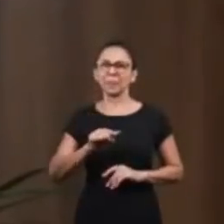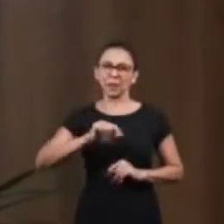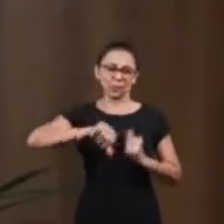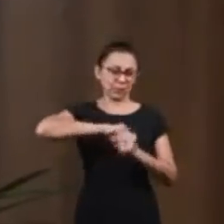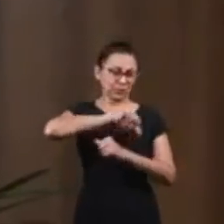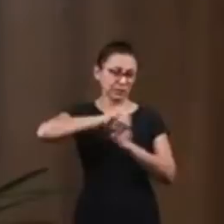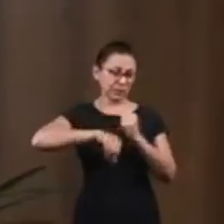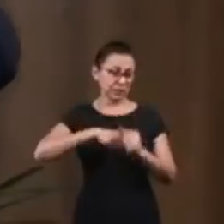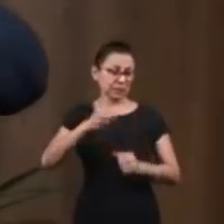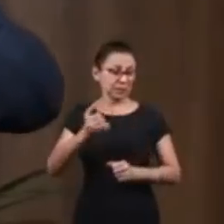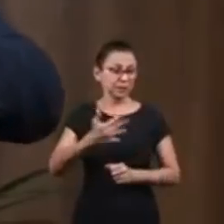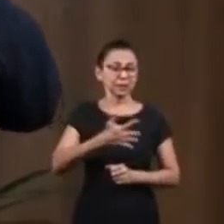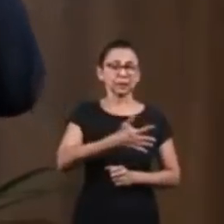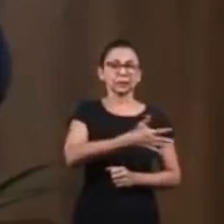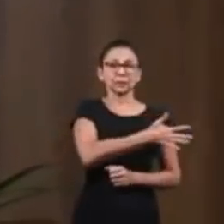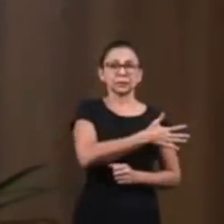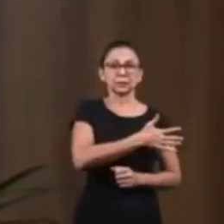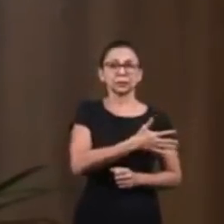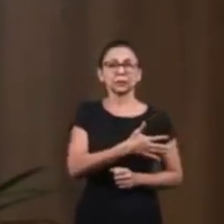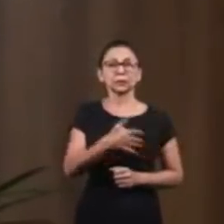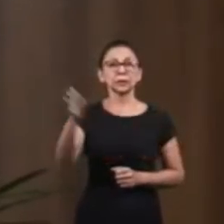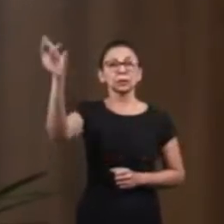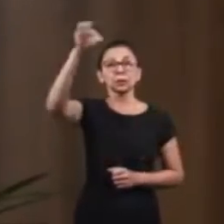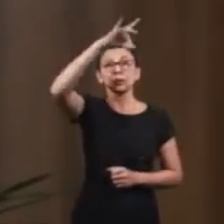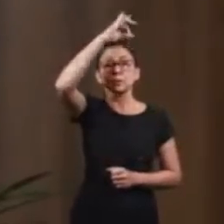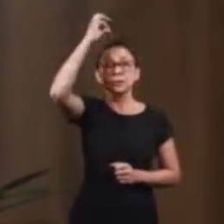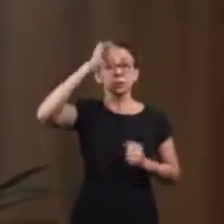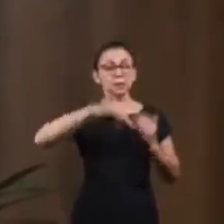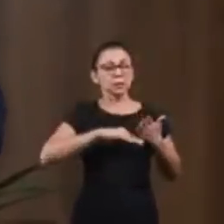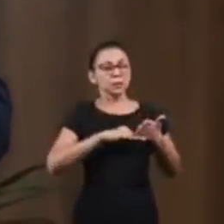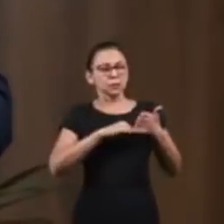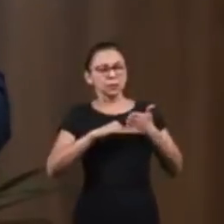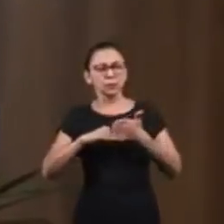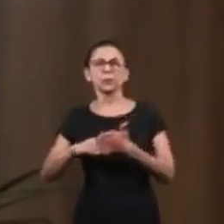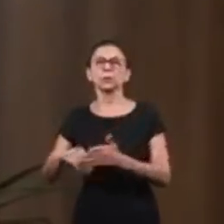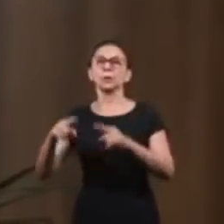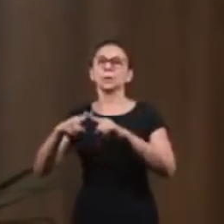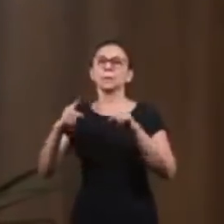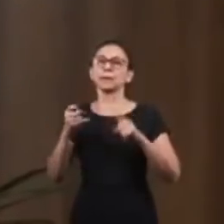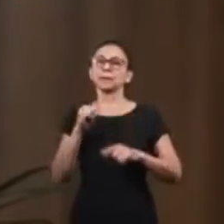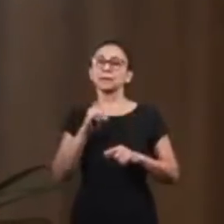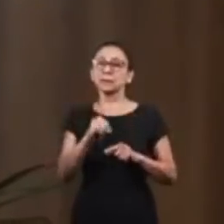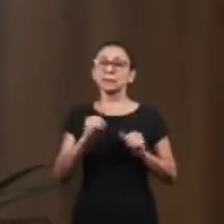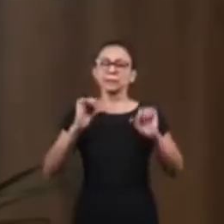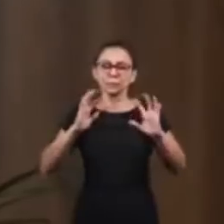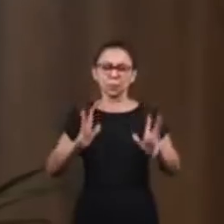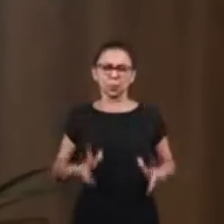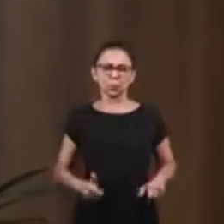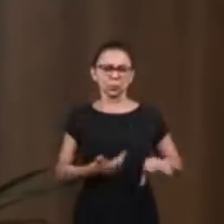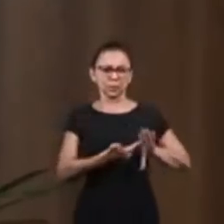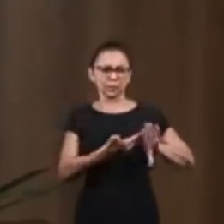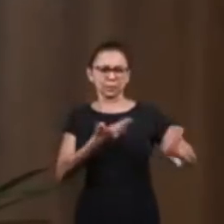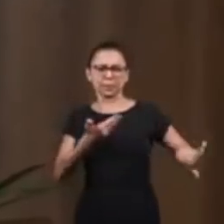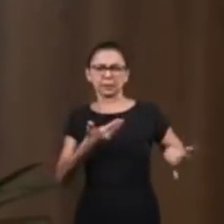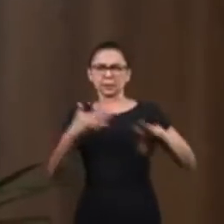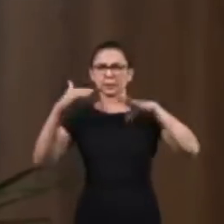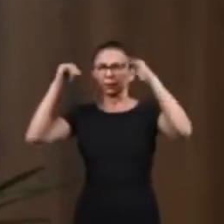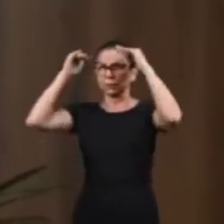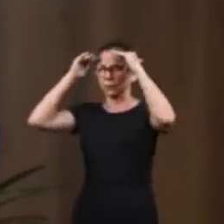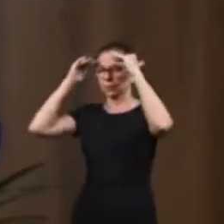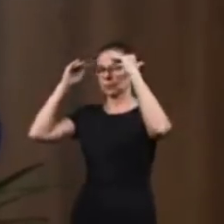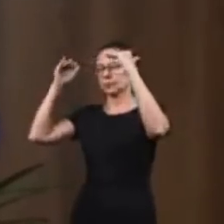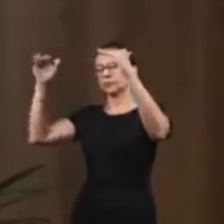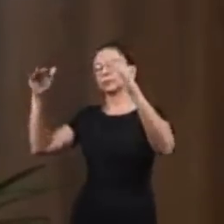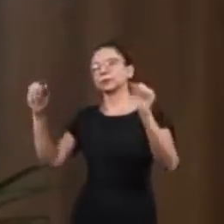a new life guided and governed by the Holy Spirit in sanctification and obedience.